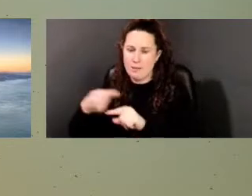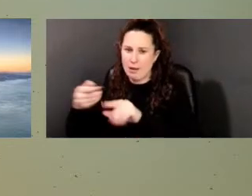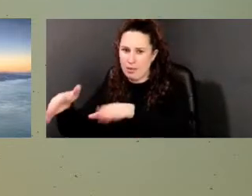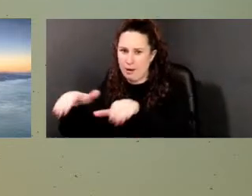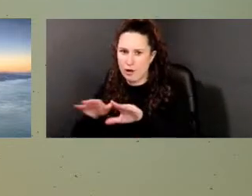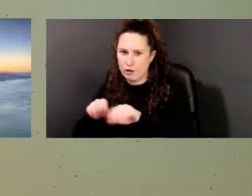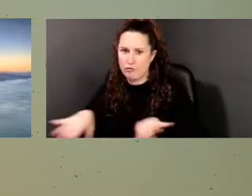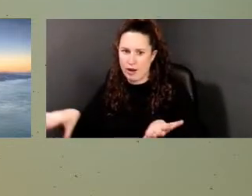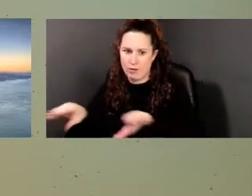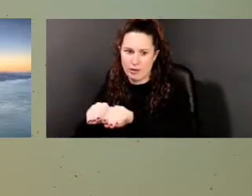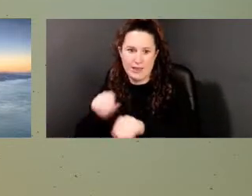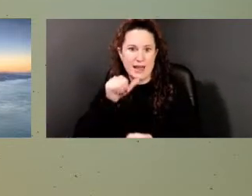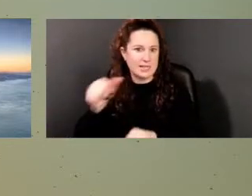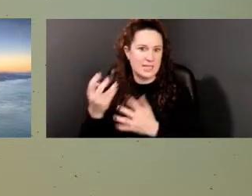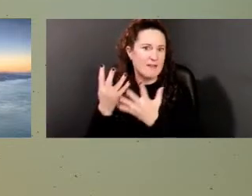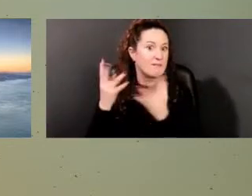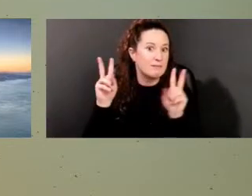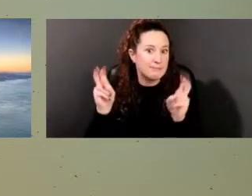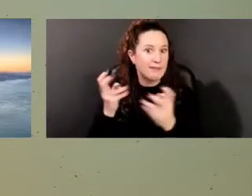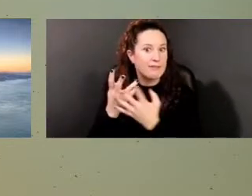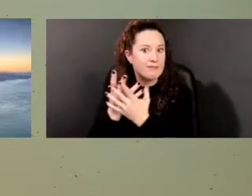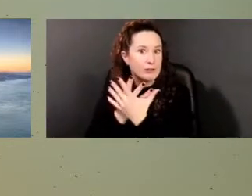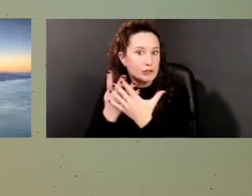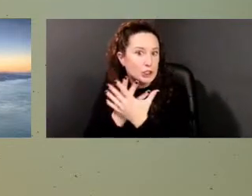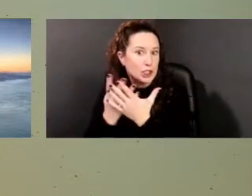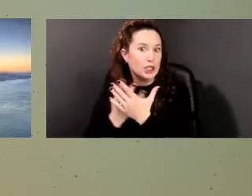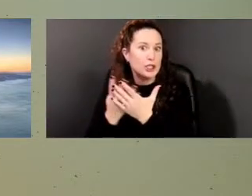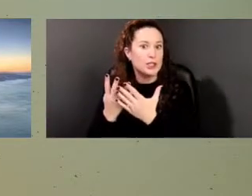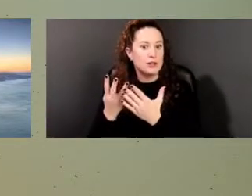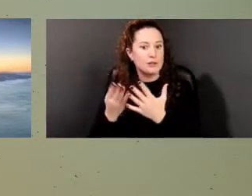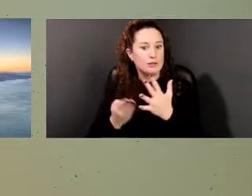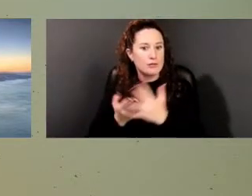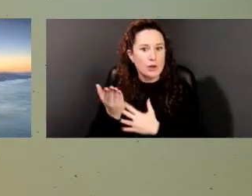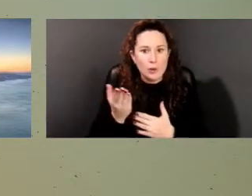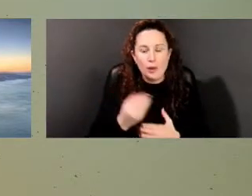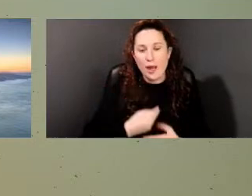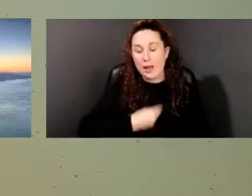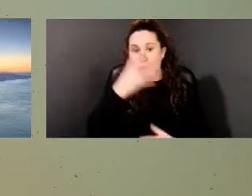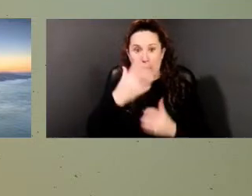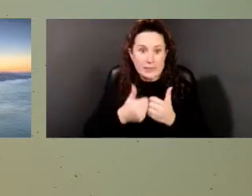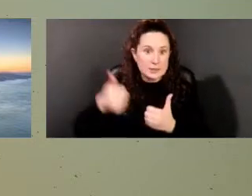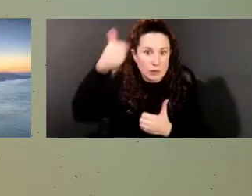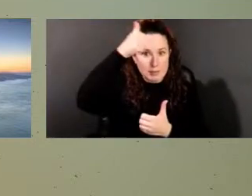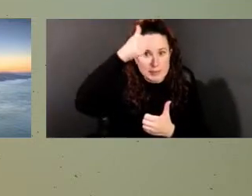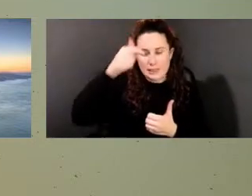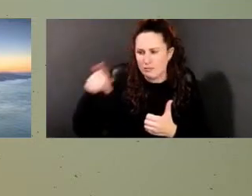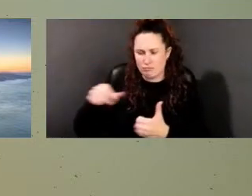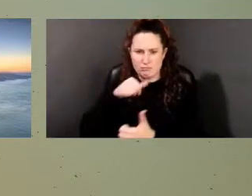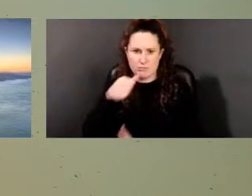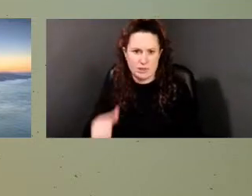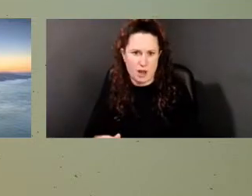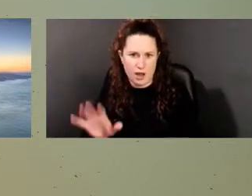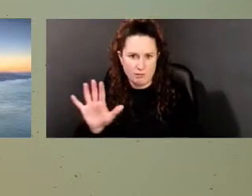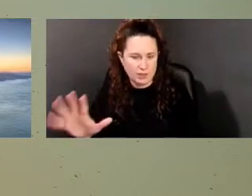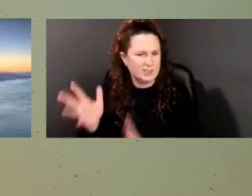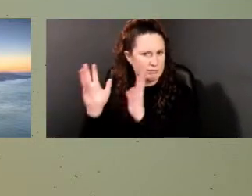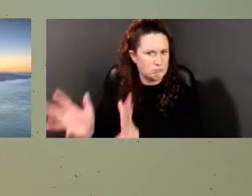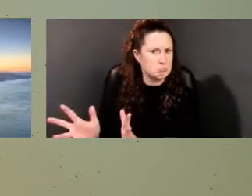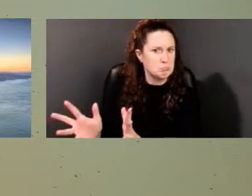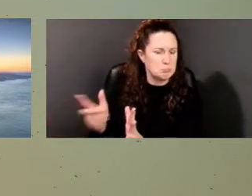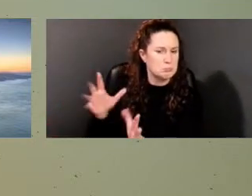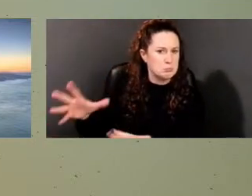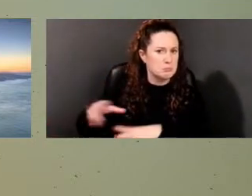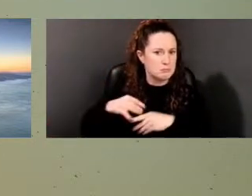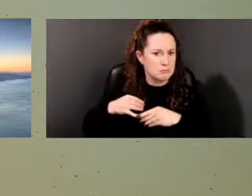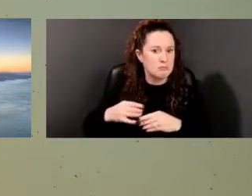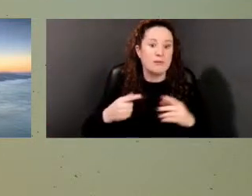ground is not filtered through this white supremacist lens in this way. And we are able to learn, you know,